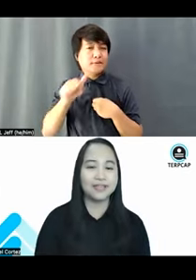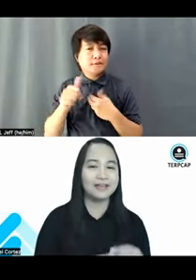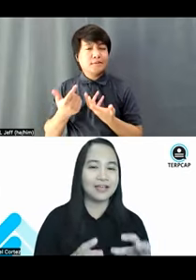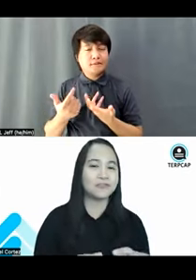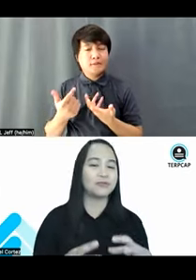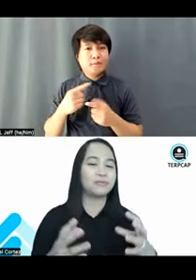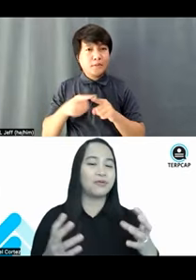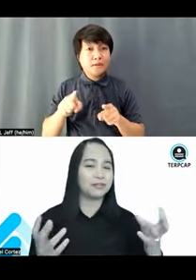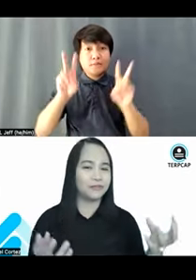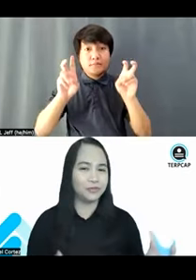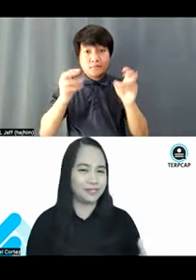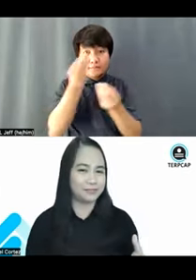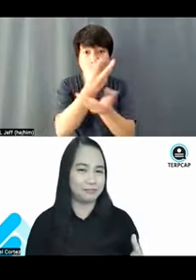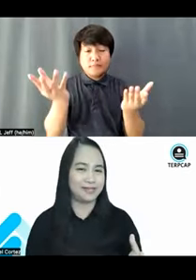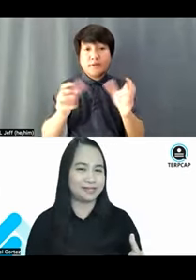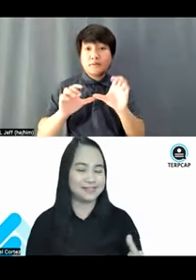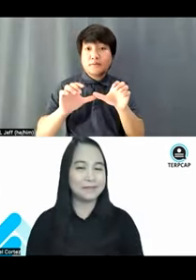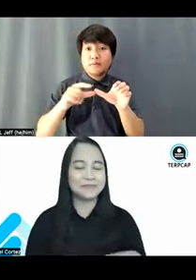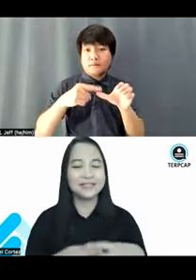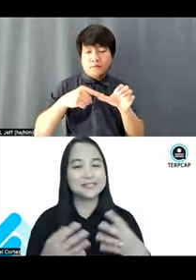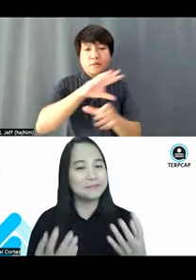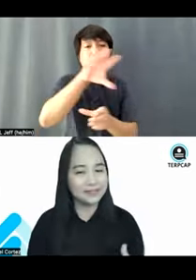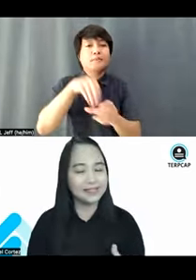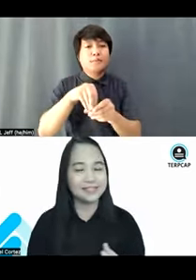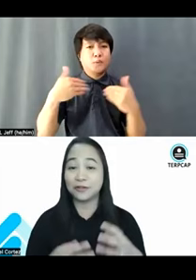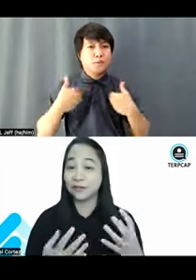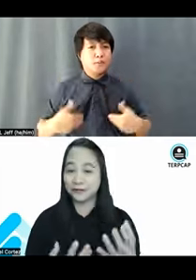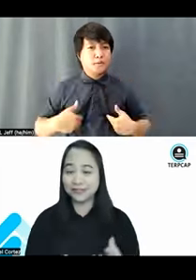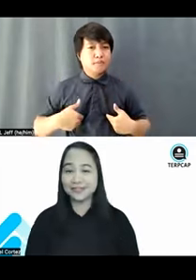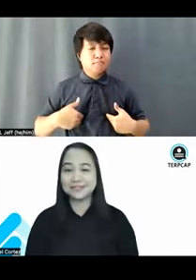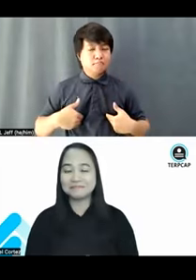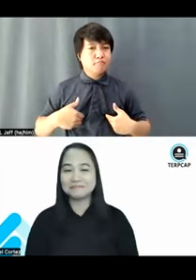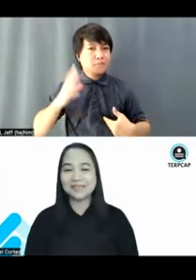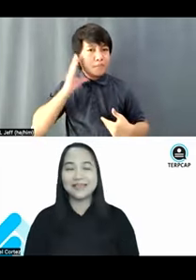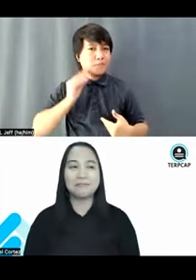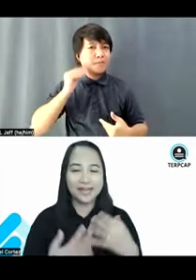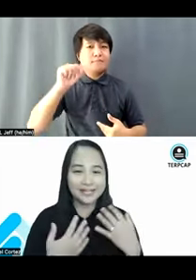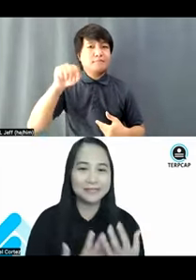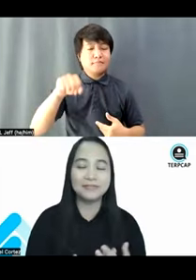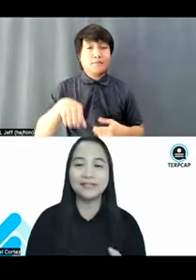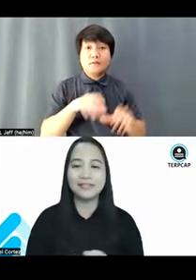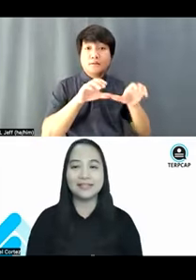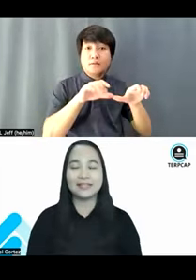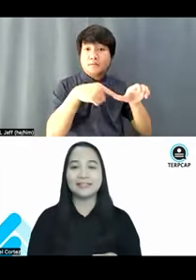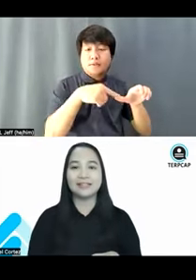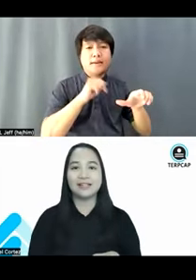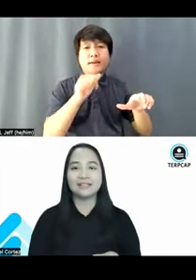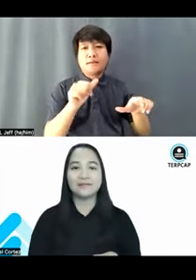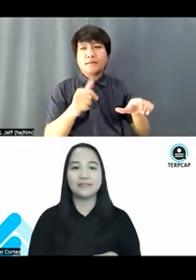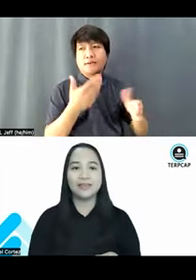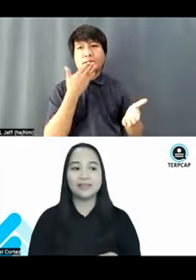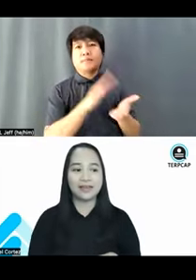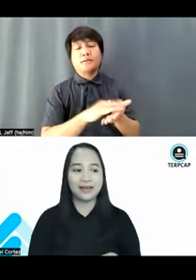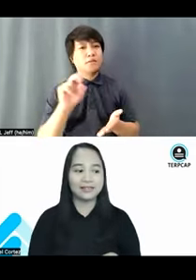actually a natural part of human experience. Disability is not a curse. My disability is not